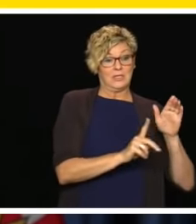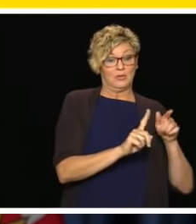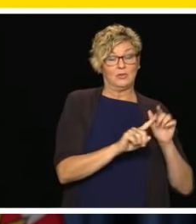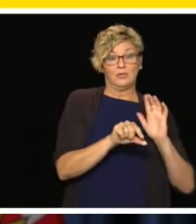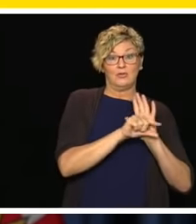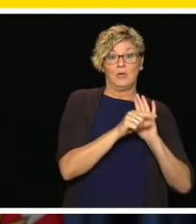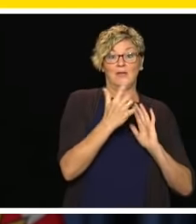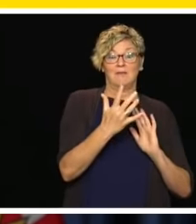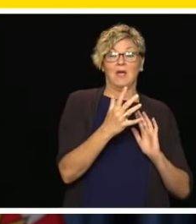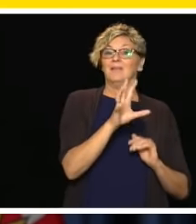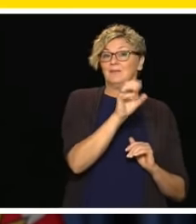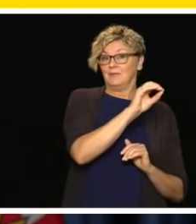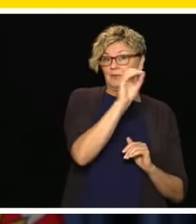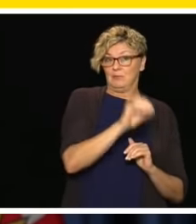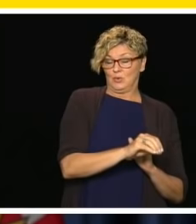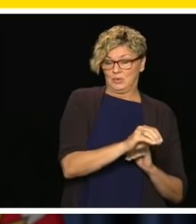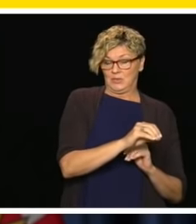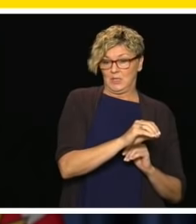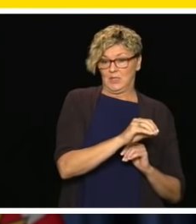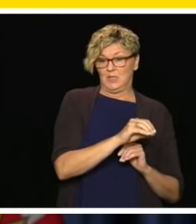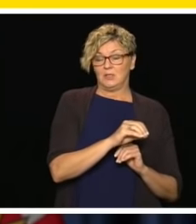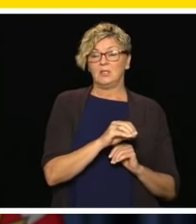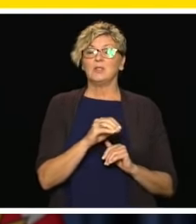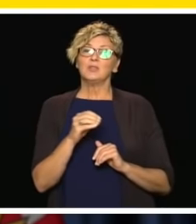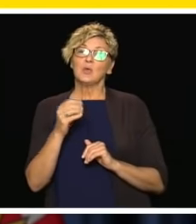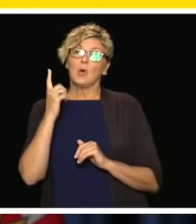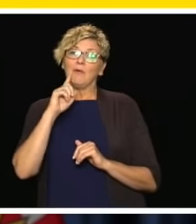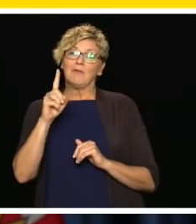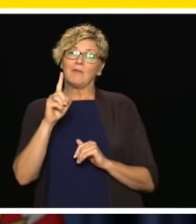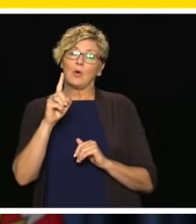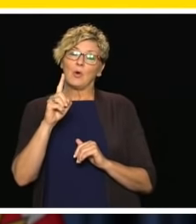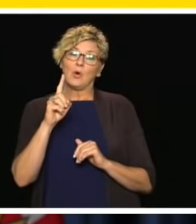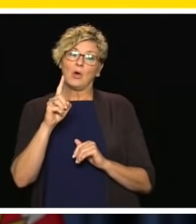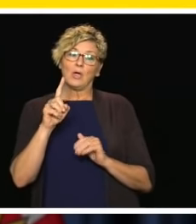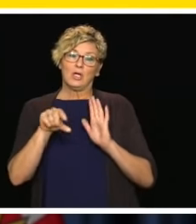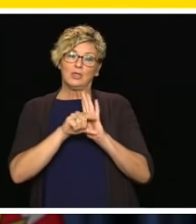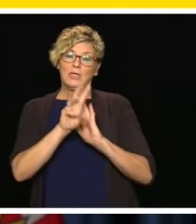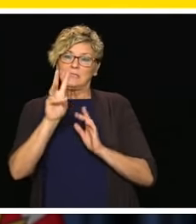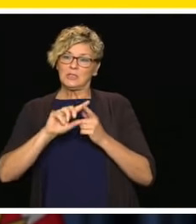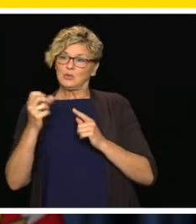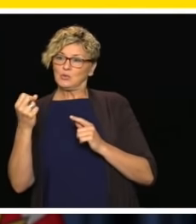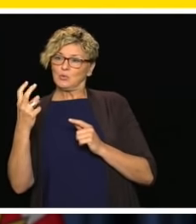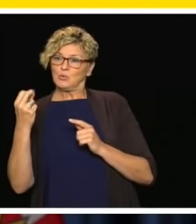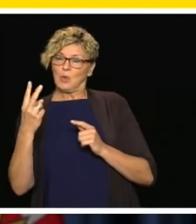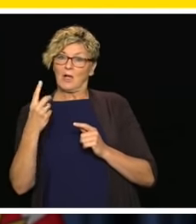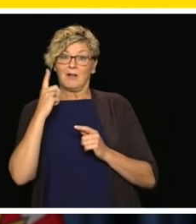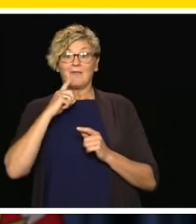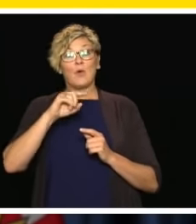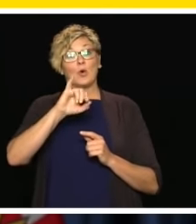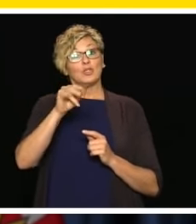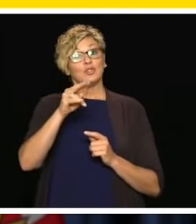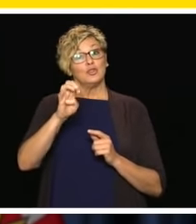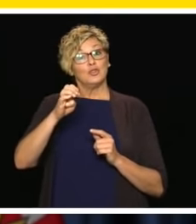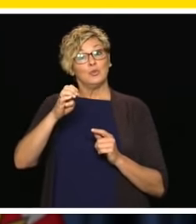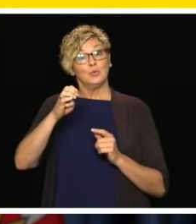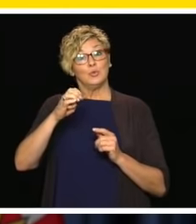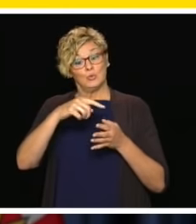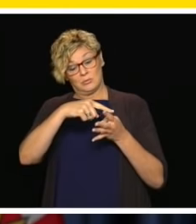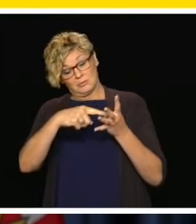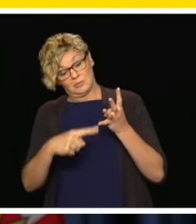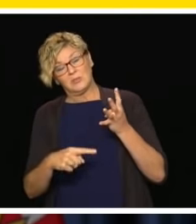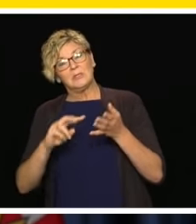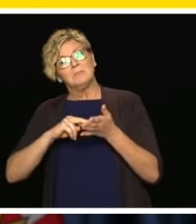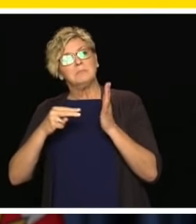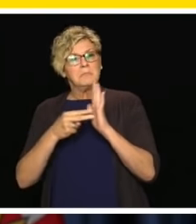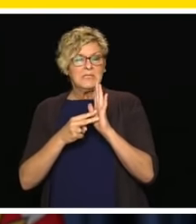secondary student, that is likely one day per week in the month of June. Each board of education and independent school are preparing